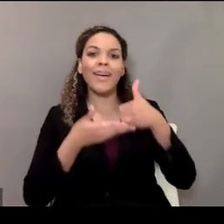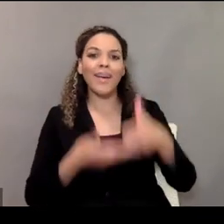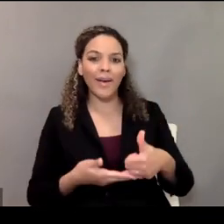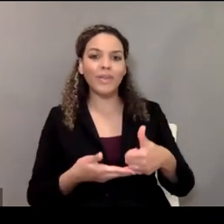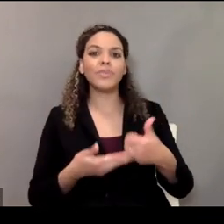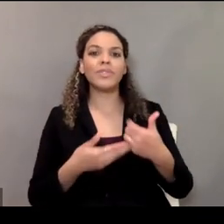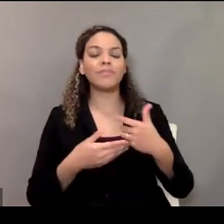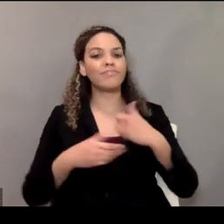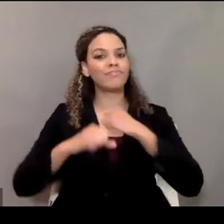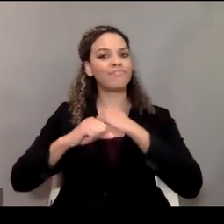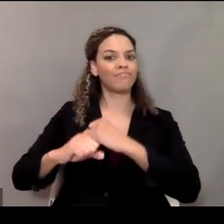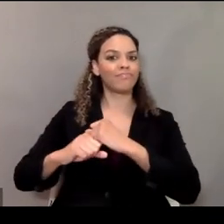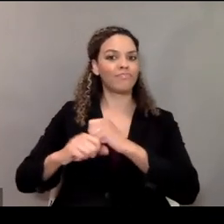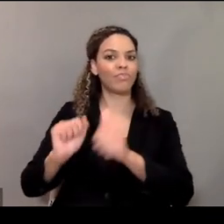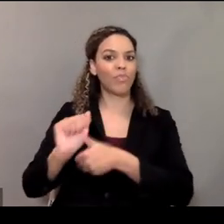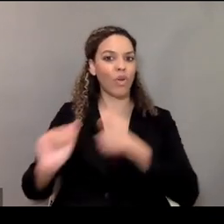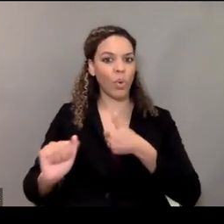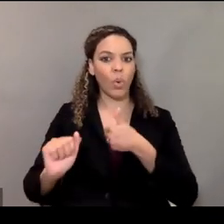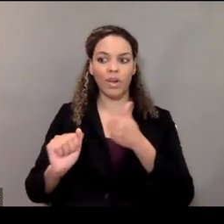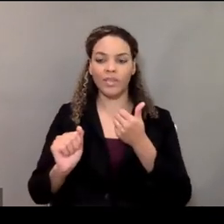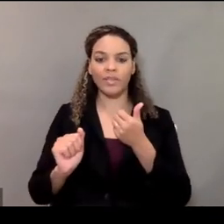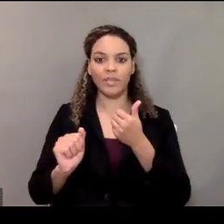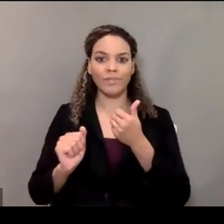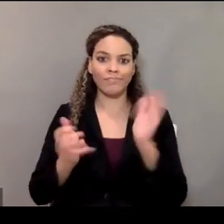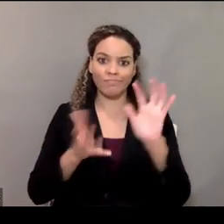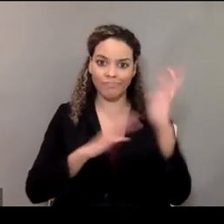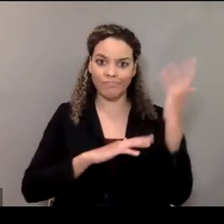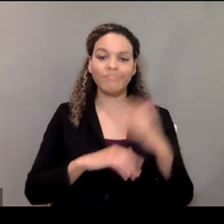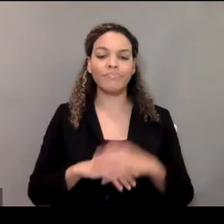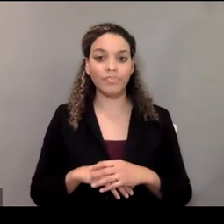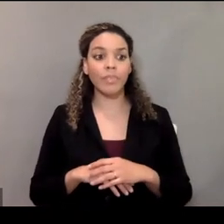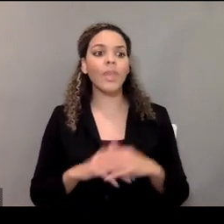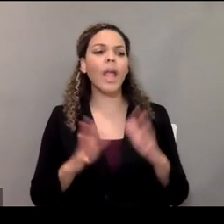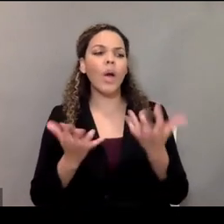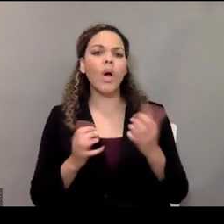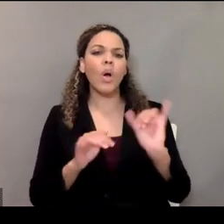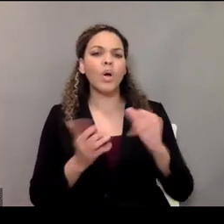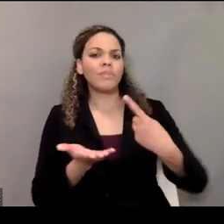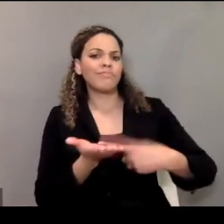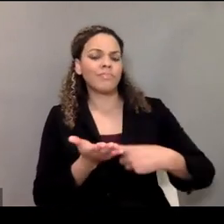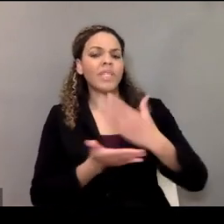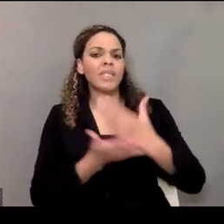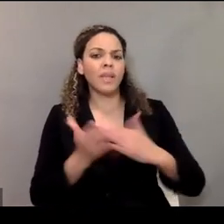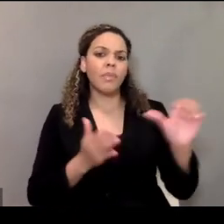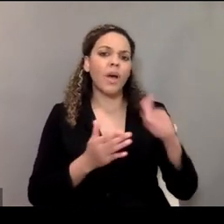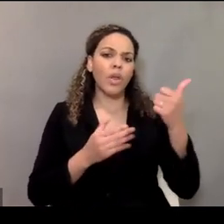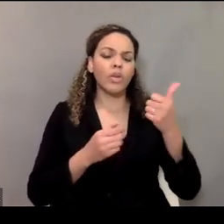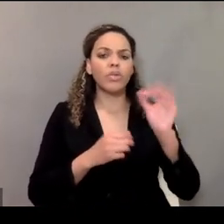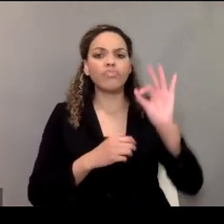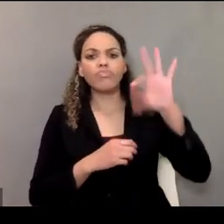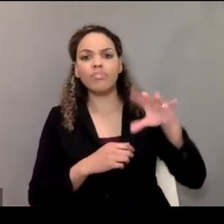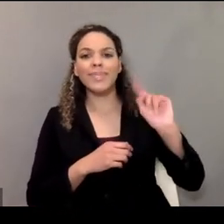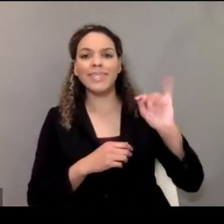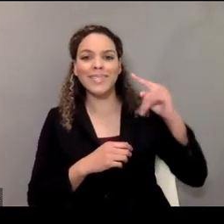contributes to prevention. And I want to talk a little bit about some emergency preparedness